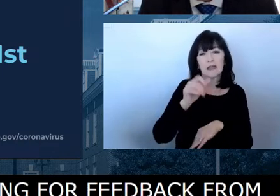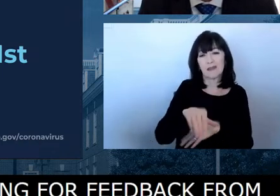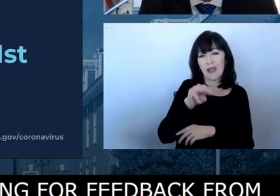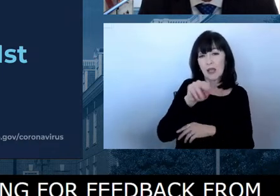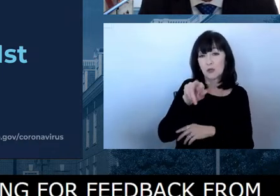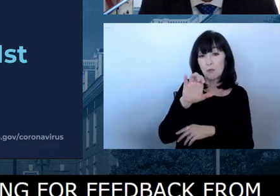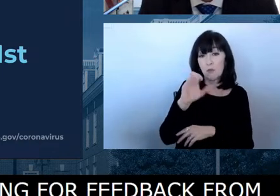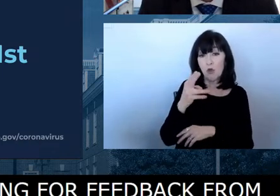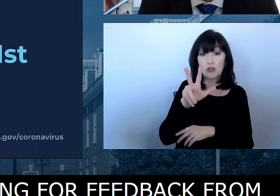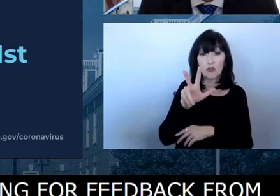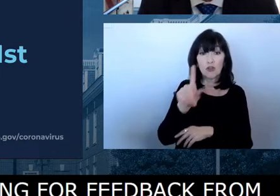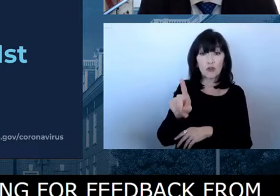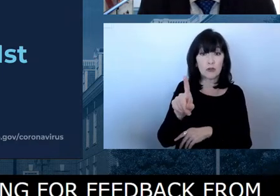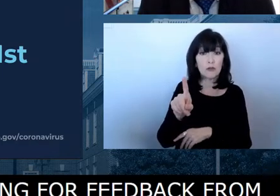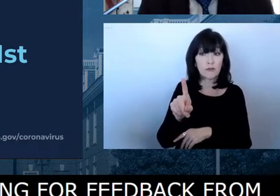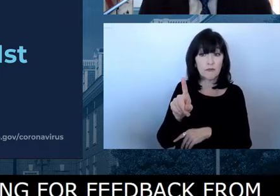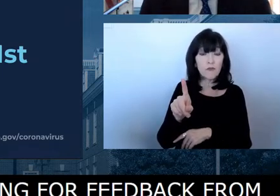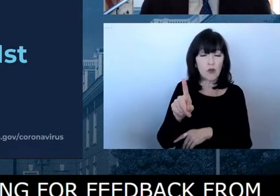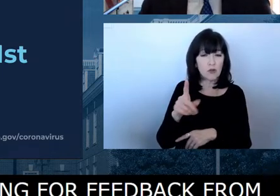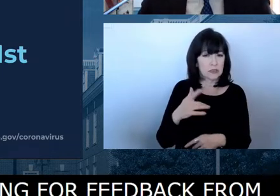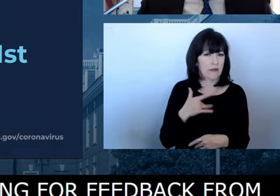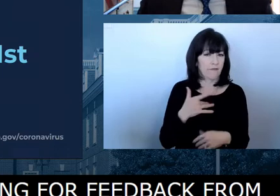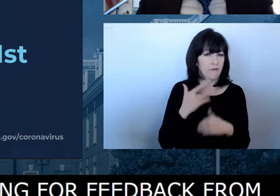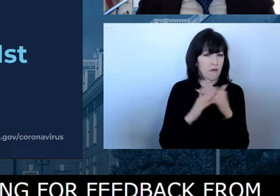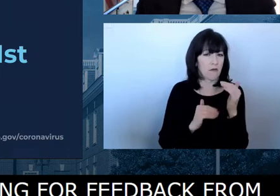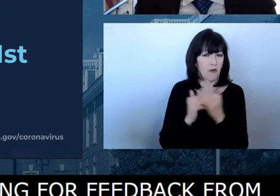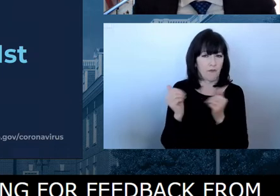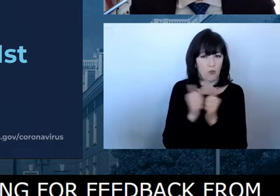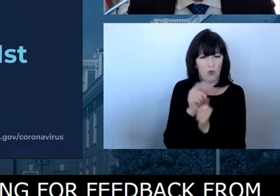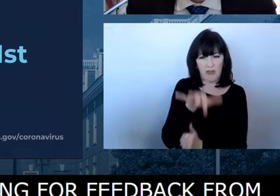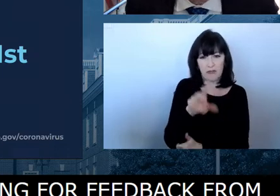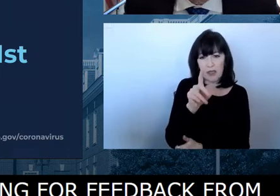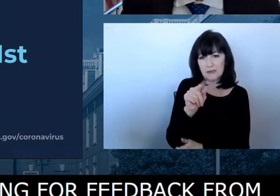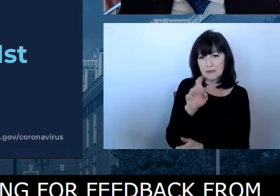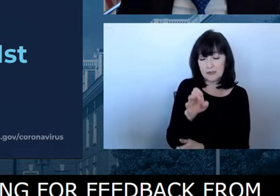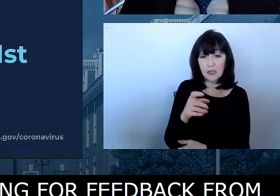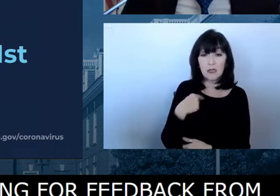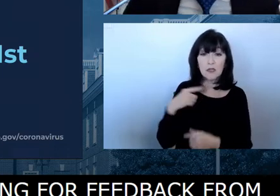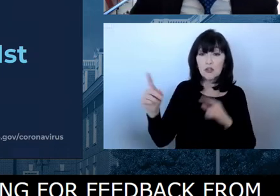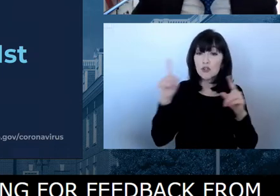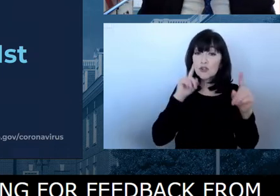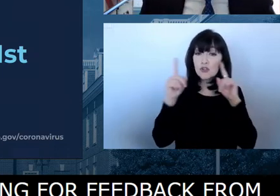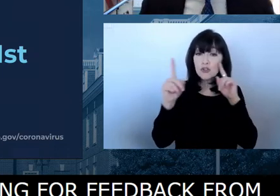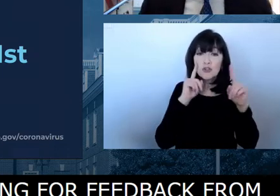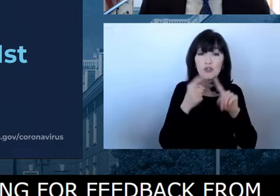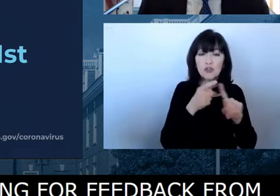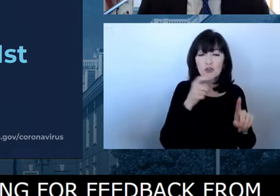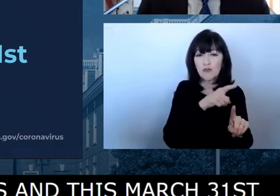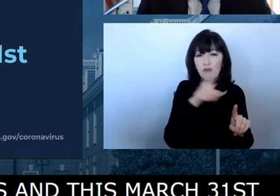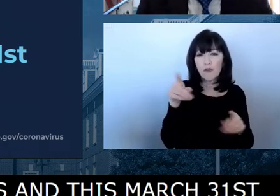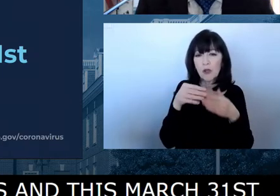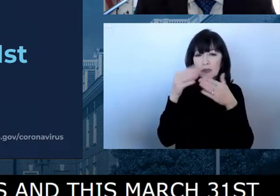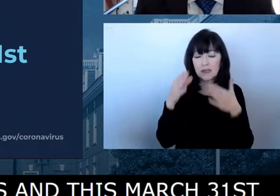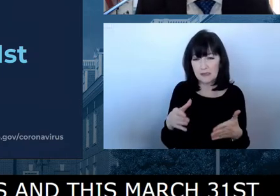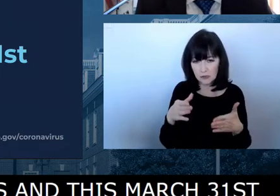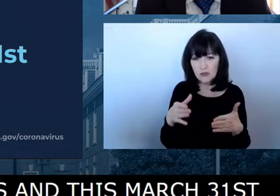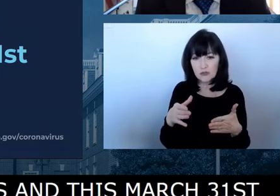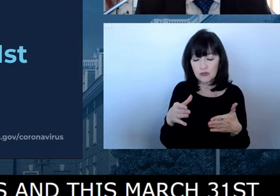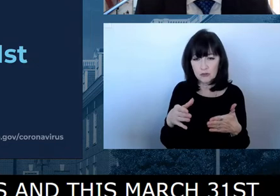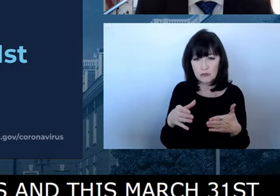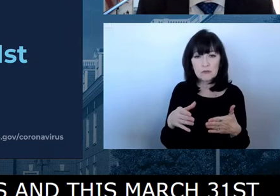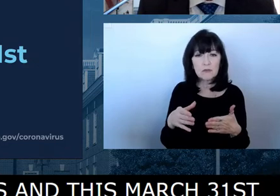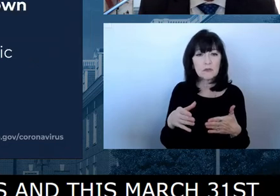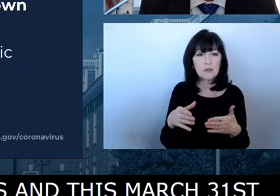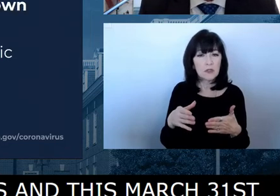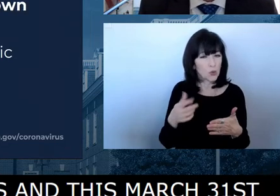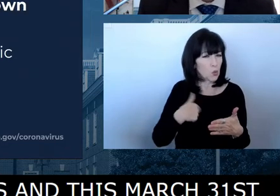with as secretary, because what I heard from, um, um, those various leaders in particular, the superintendents was, we need